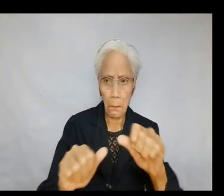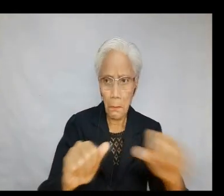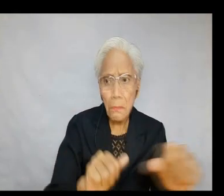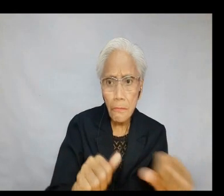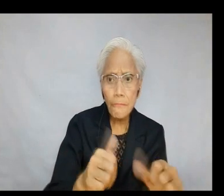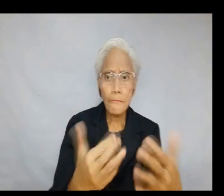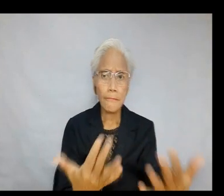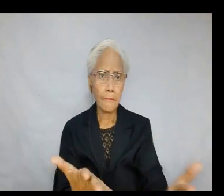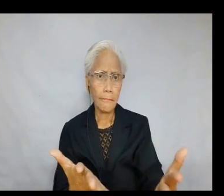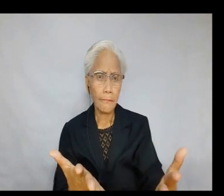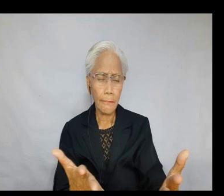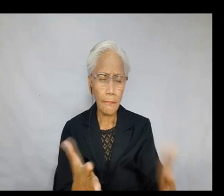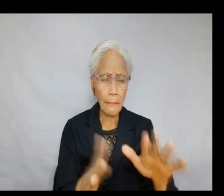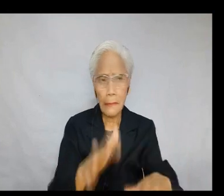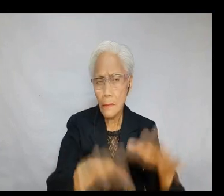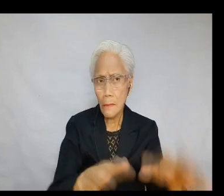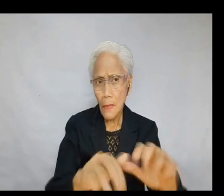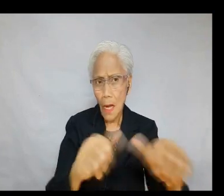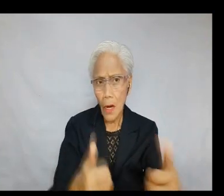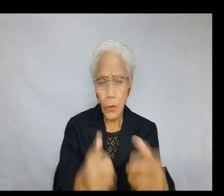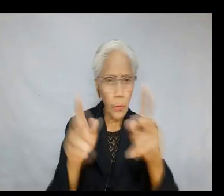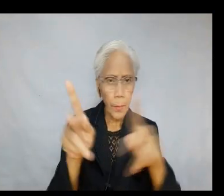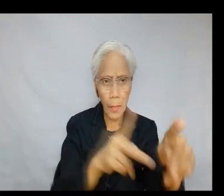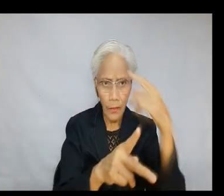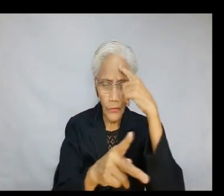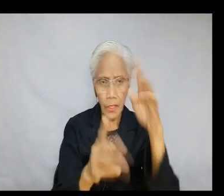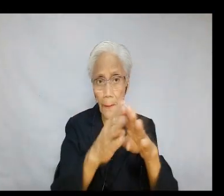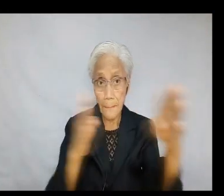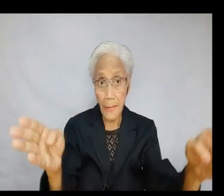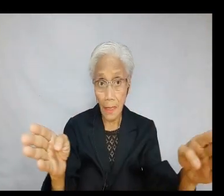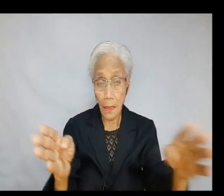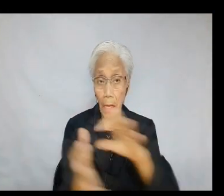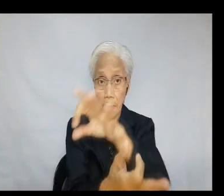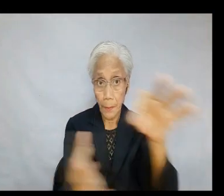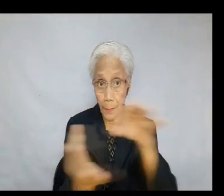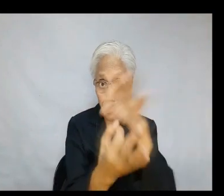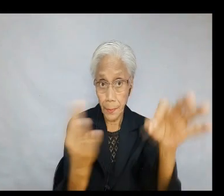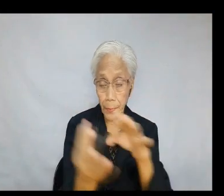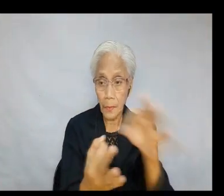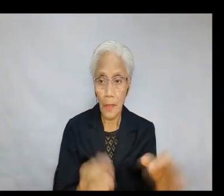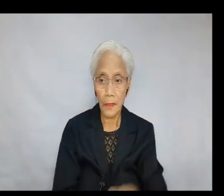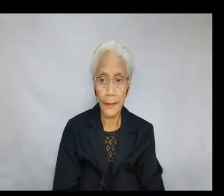Here are some action steps on how to prepare for the big banquet.